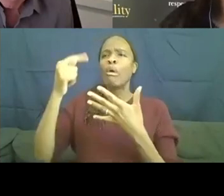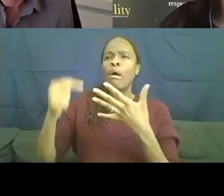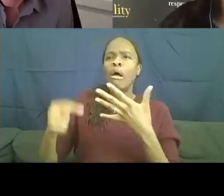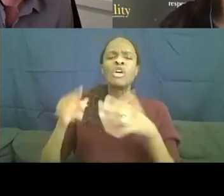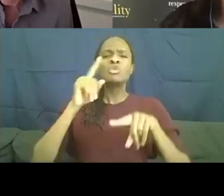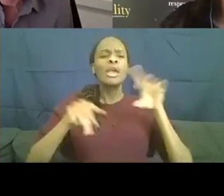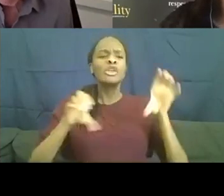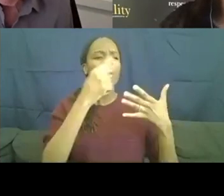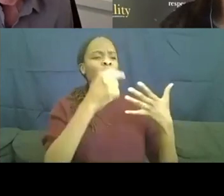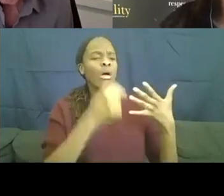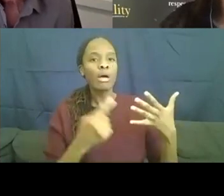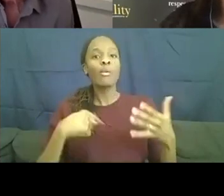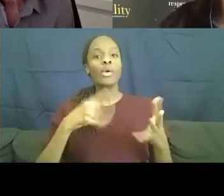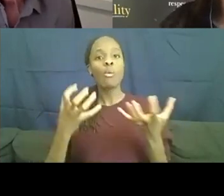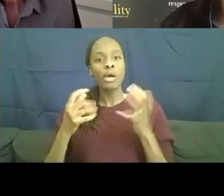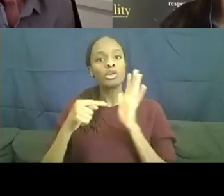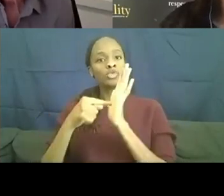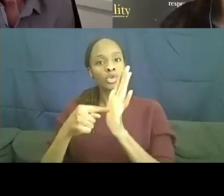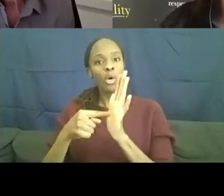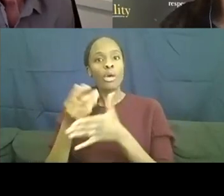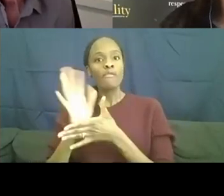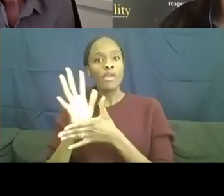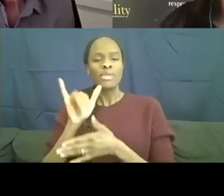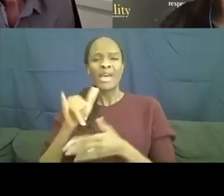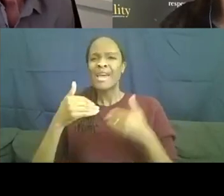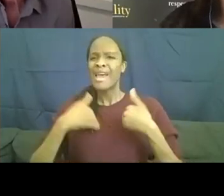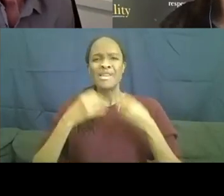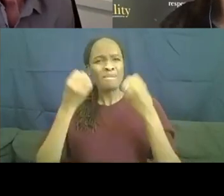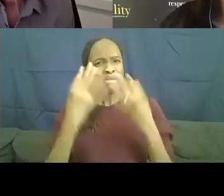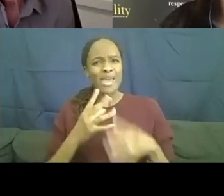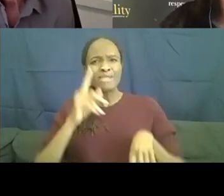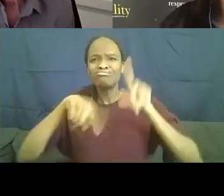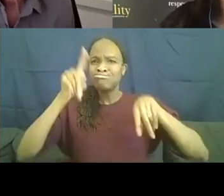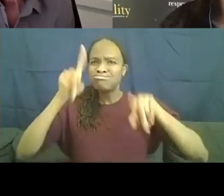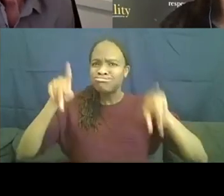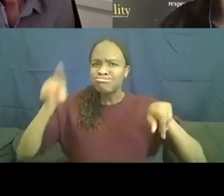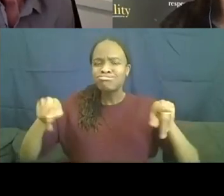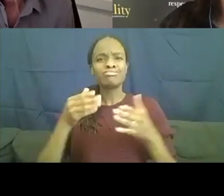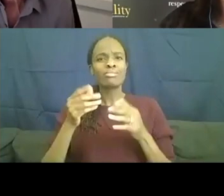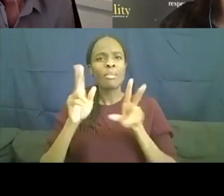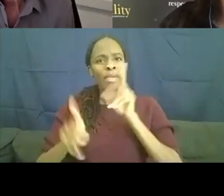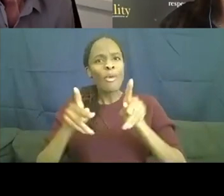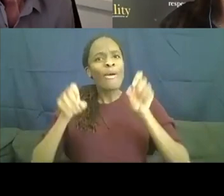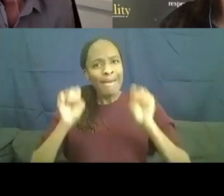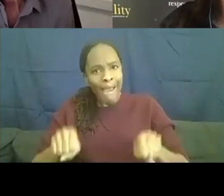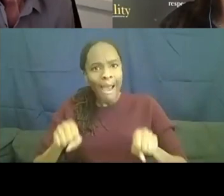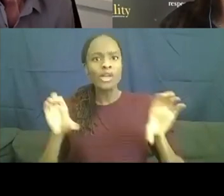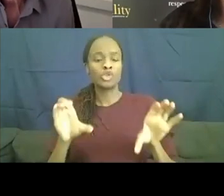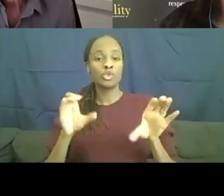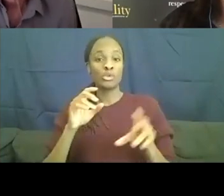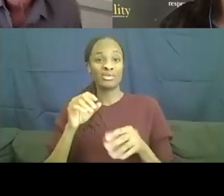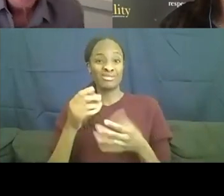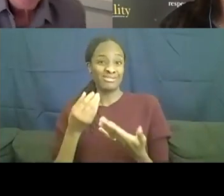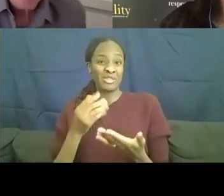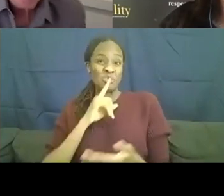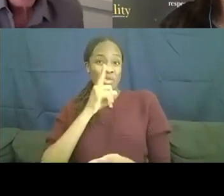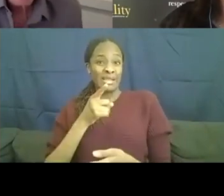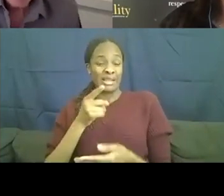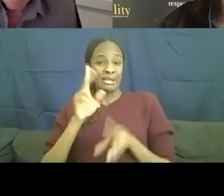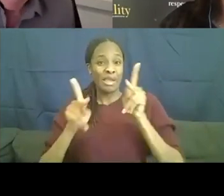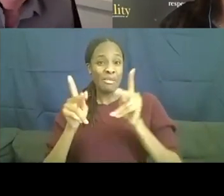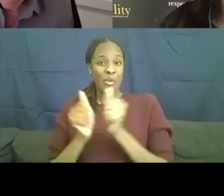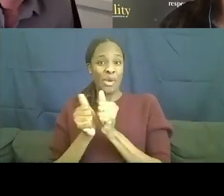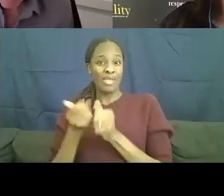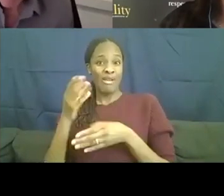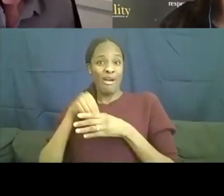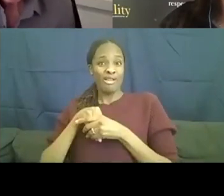show in a film that there were myriad things that people could do and that, in fact, people with autism were all different, just